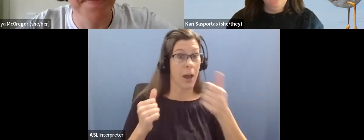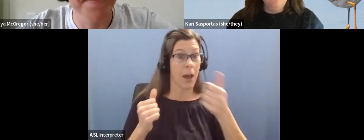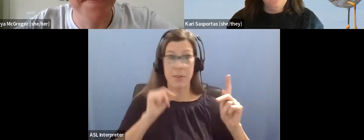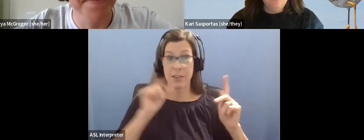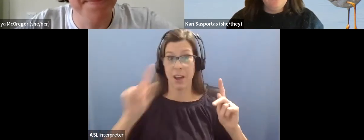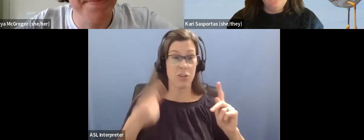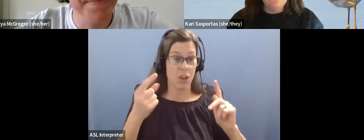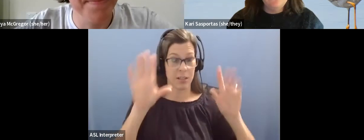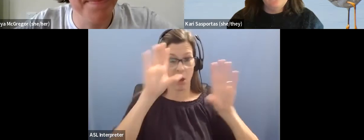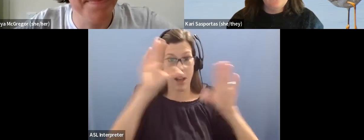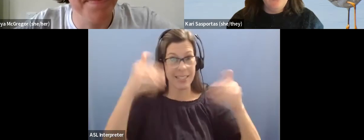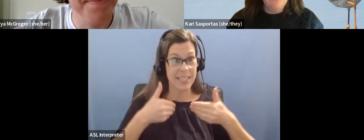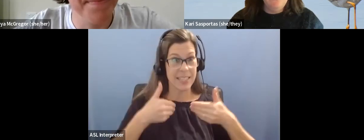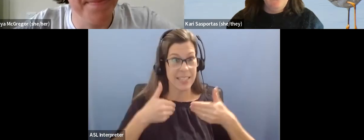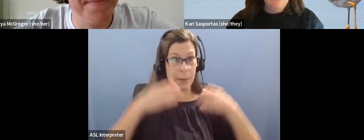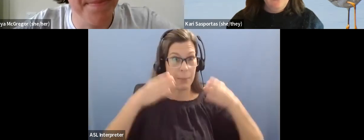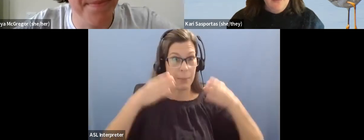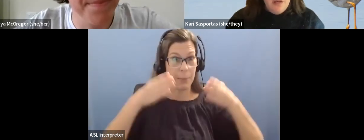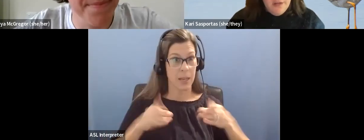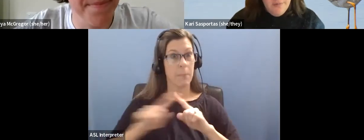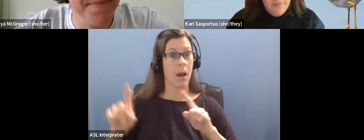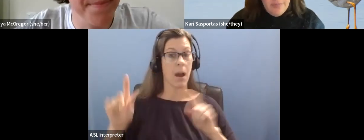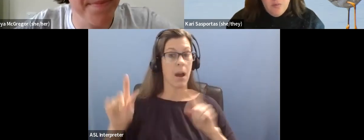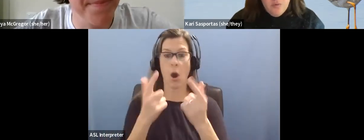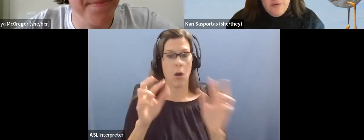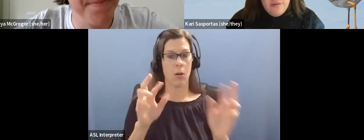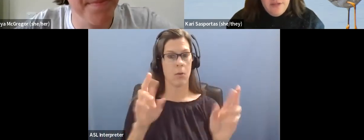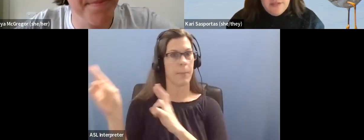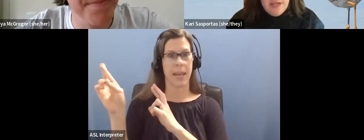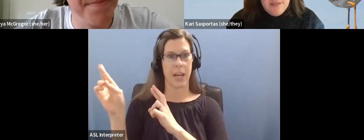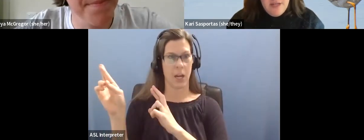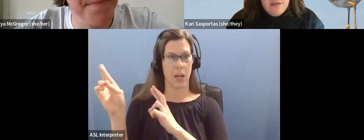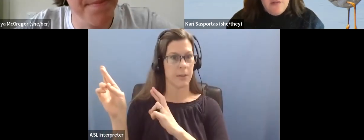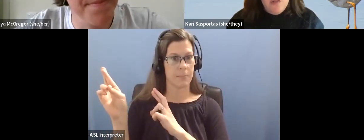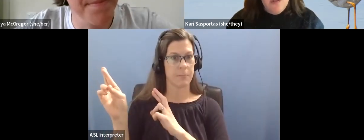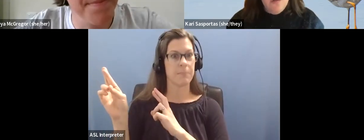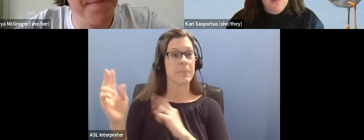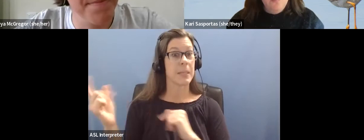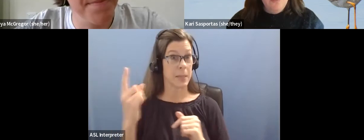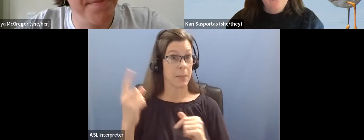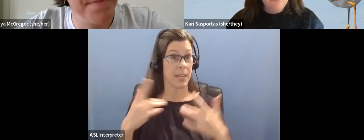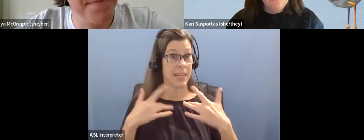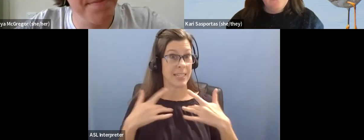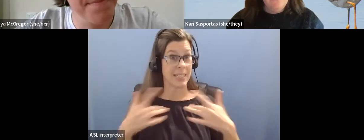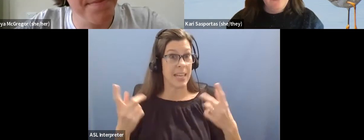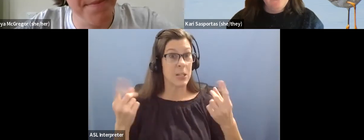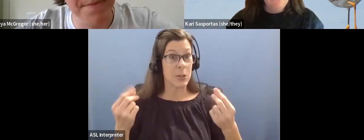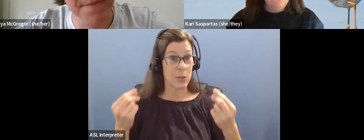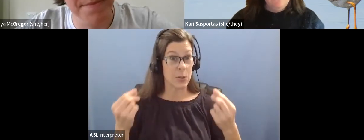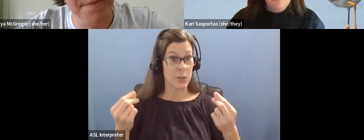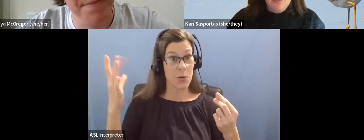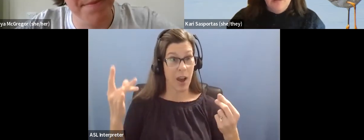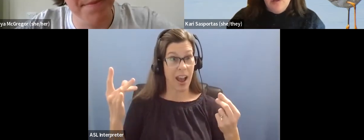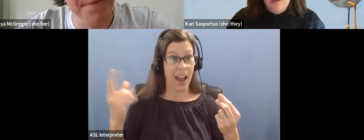level of information in order to prepare. Um, one of the things I tend to do, um, because I'd like